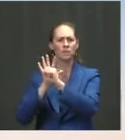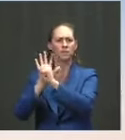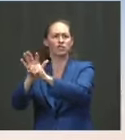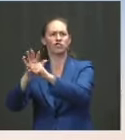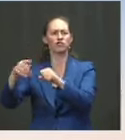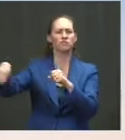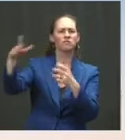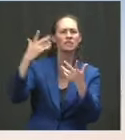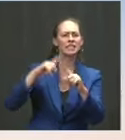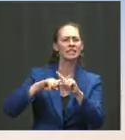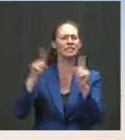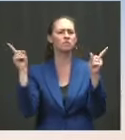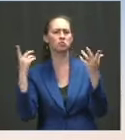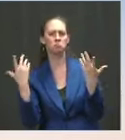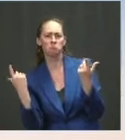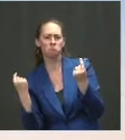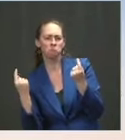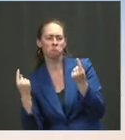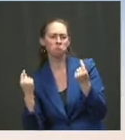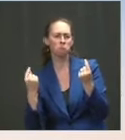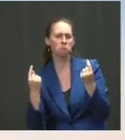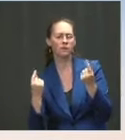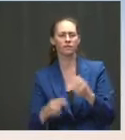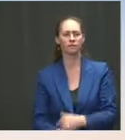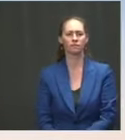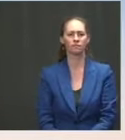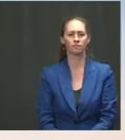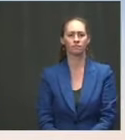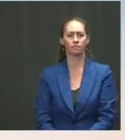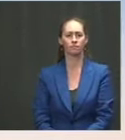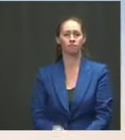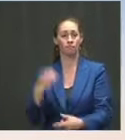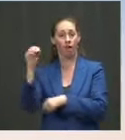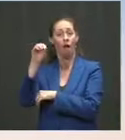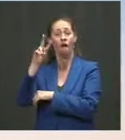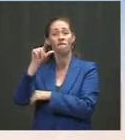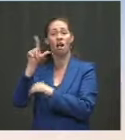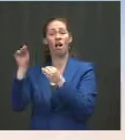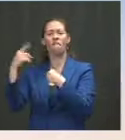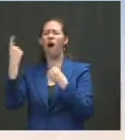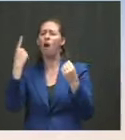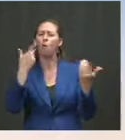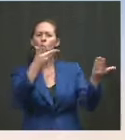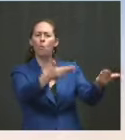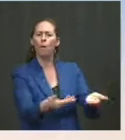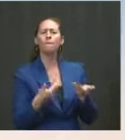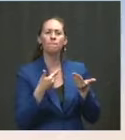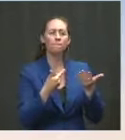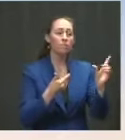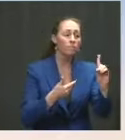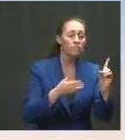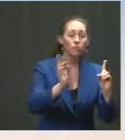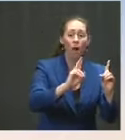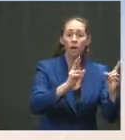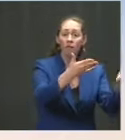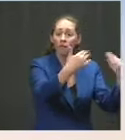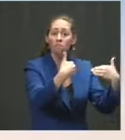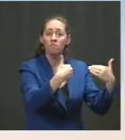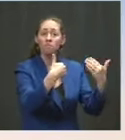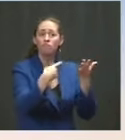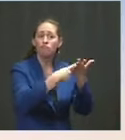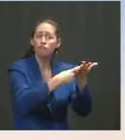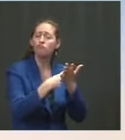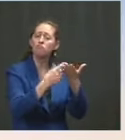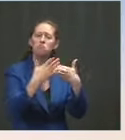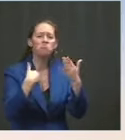Well, the door to the Oval Office is always going to be open to bipartisan work, bipartisan engagement. There is work that we